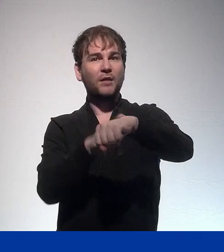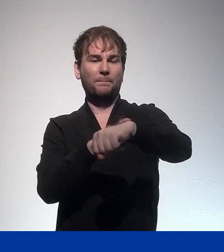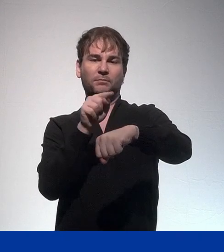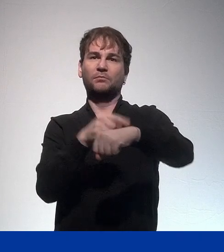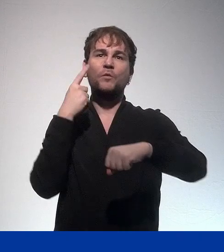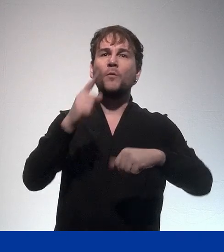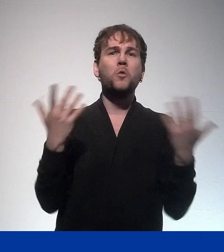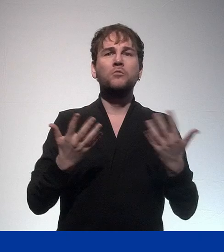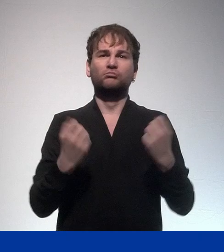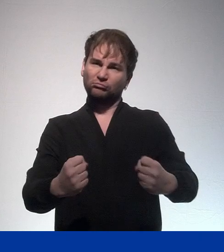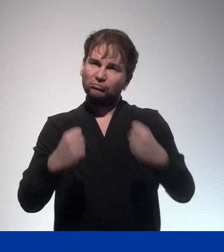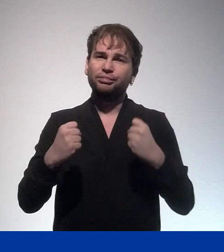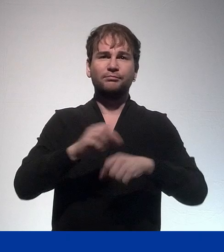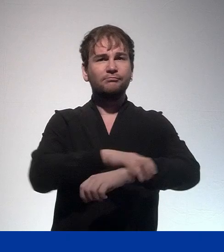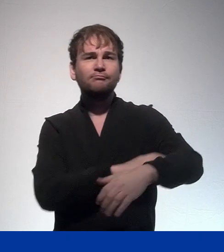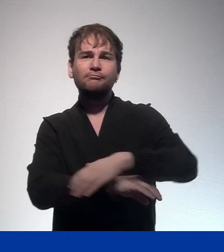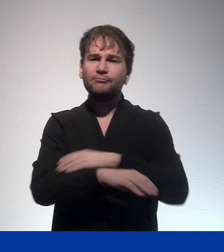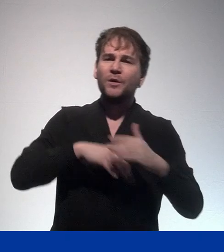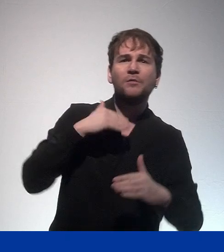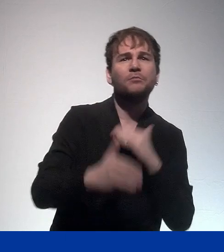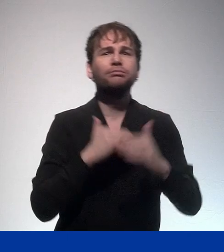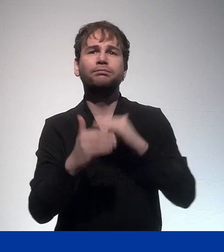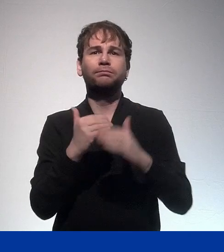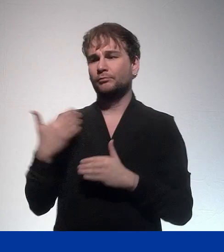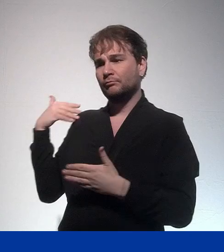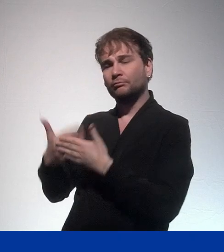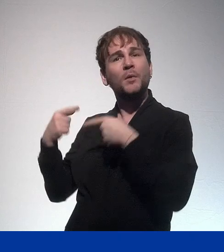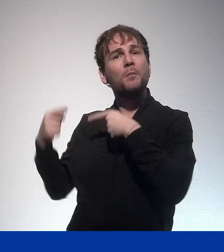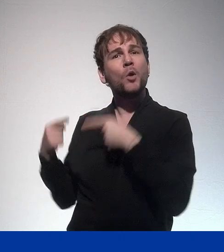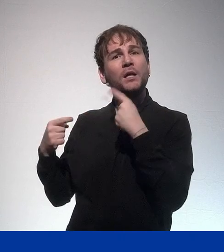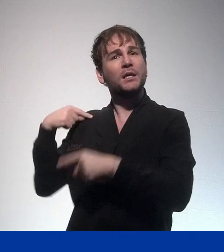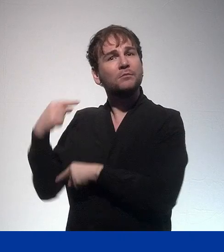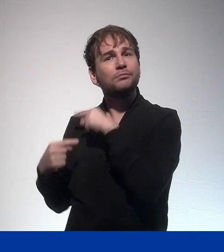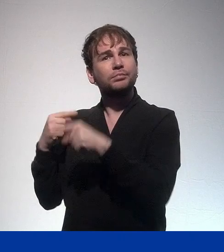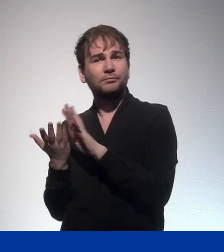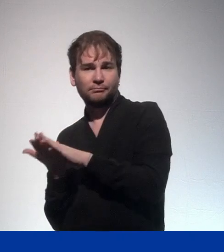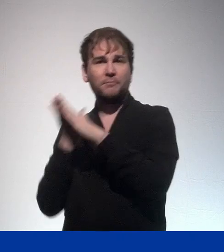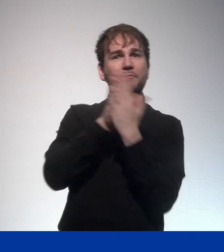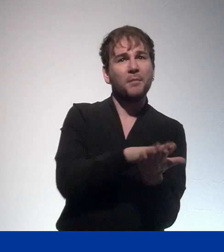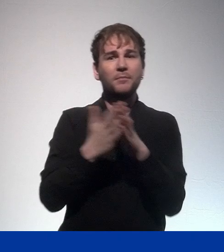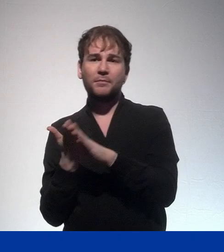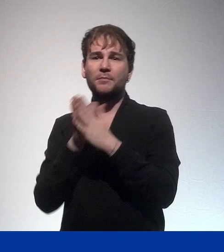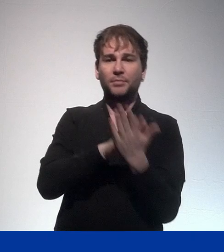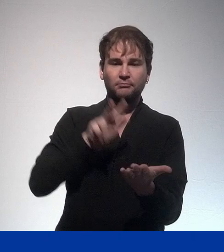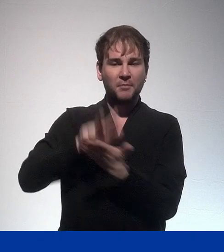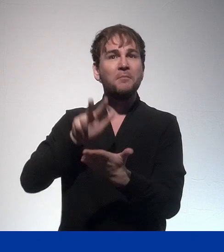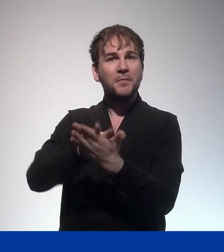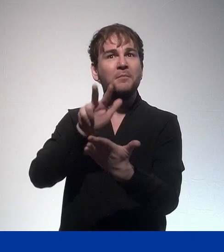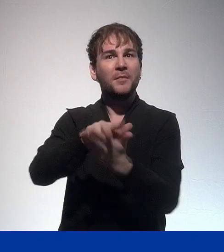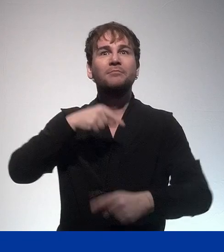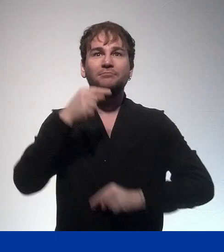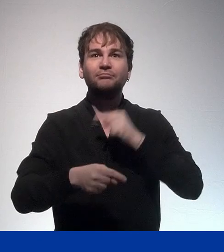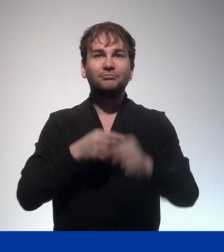to translate all of the political decisions over the last few years into real action. We want to